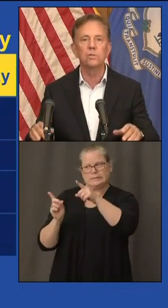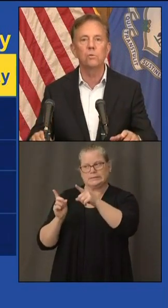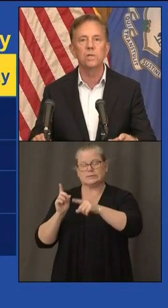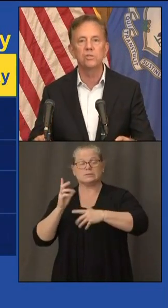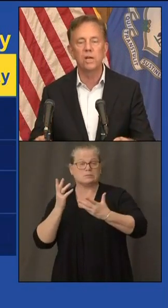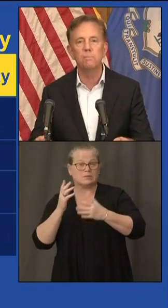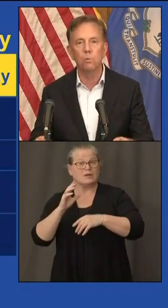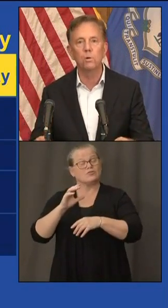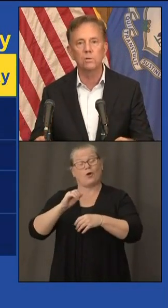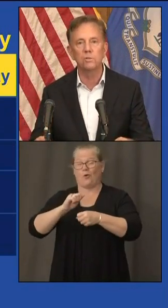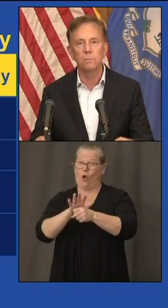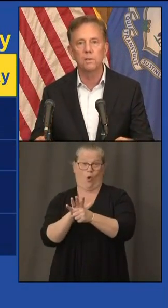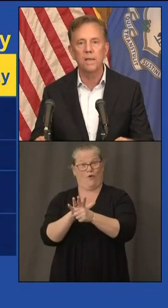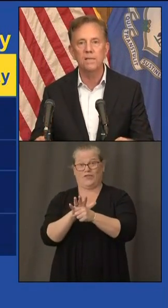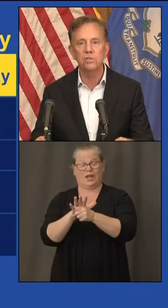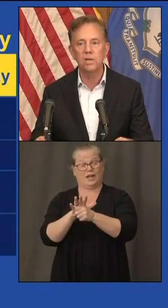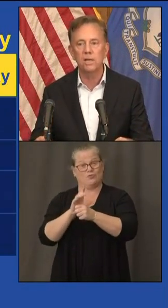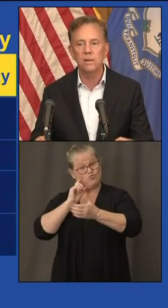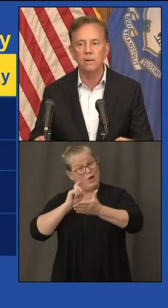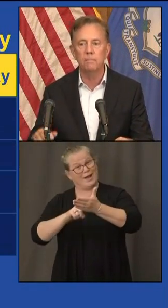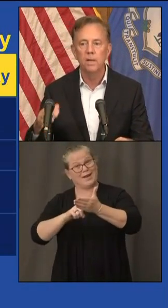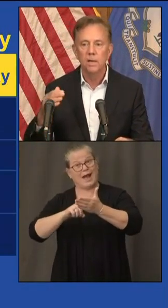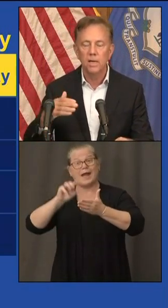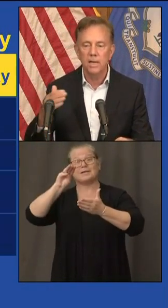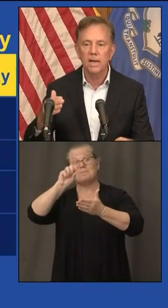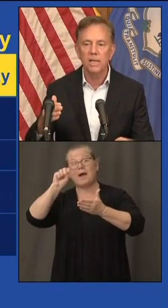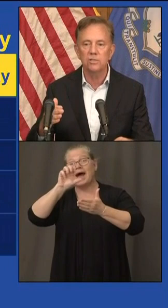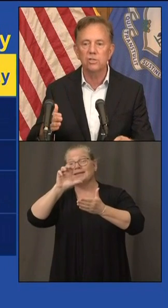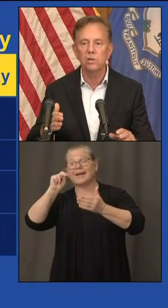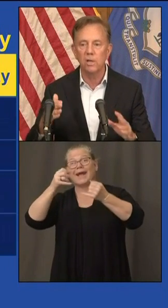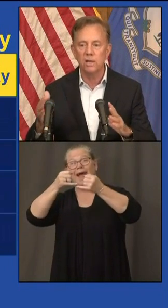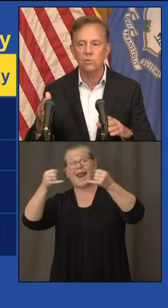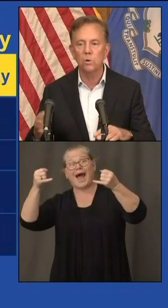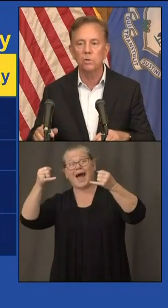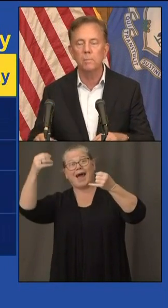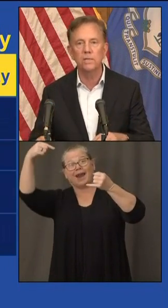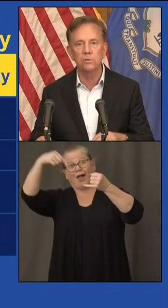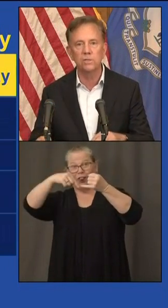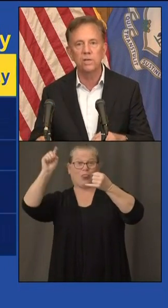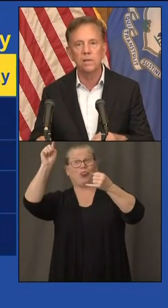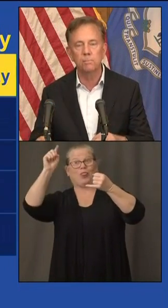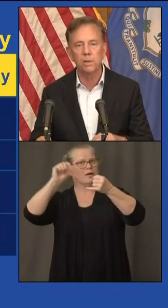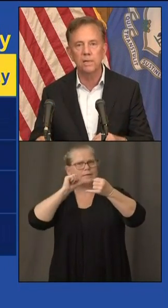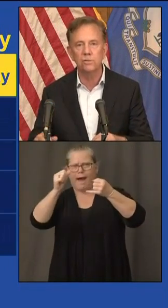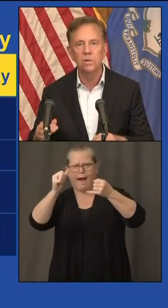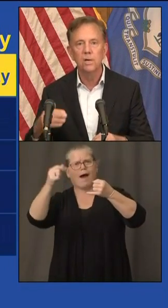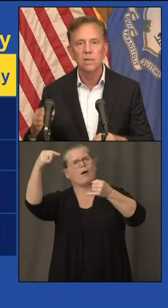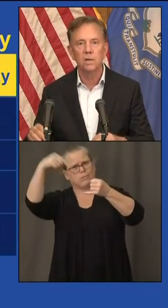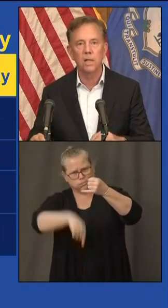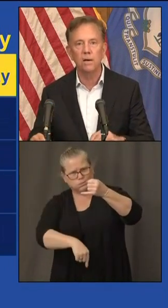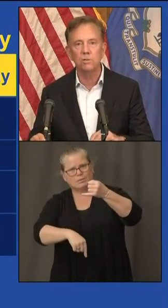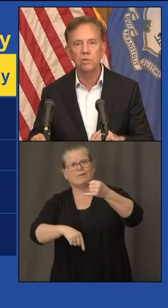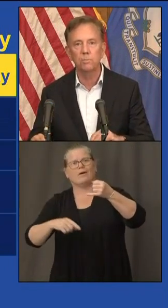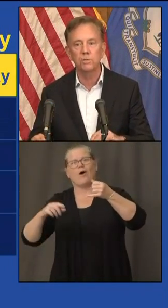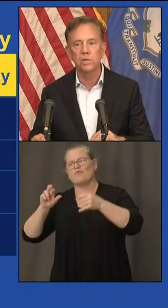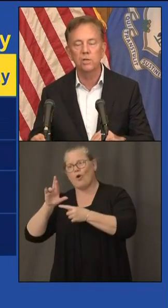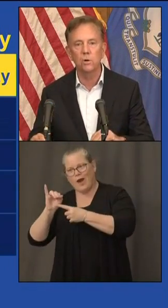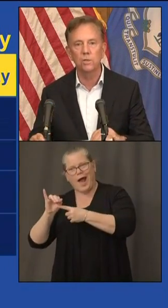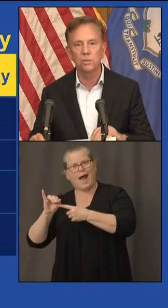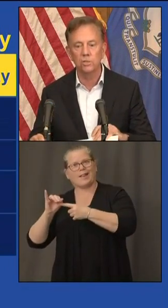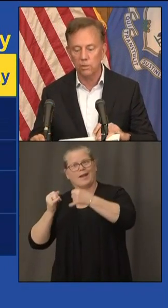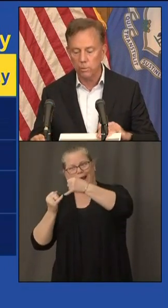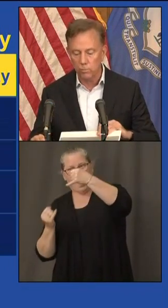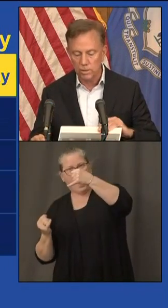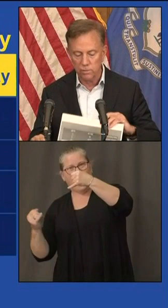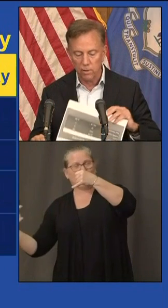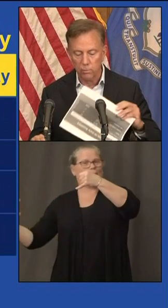covid doesn't know these state borders but that said um connecticut still has all the metrics in place that allow us to proceed